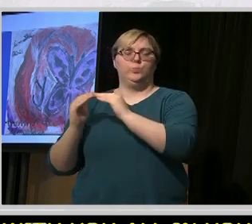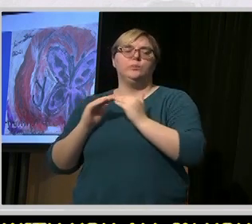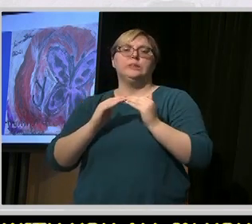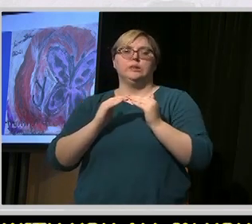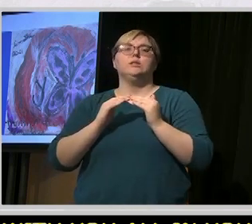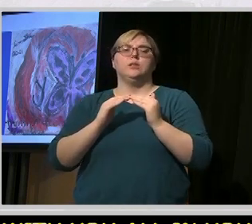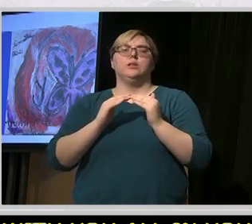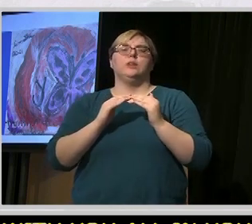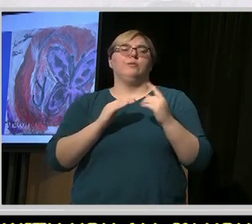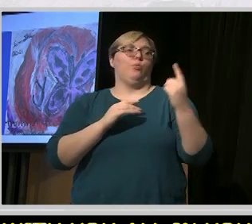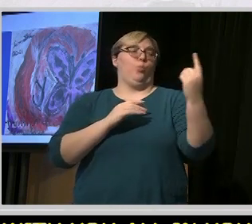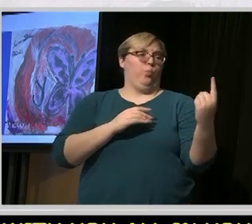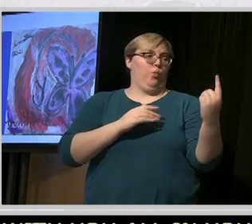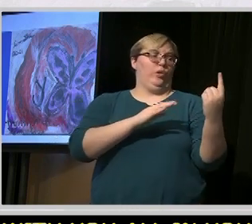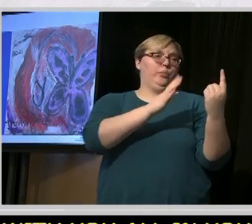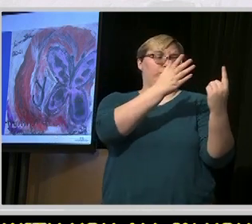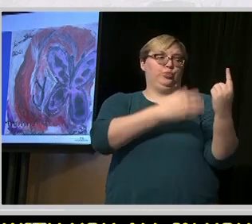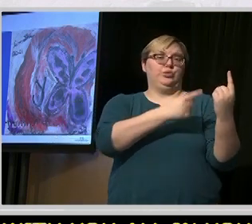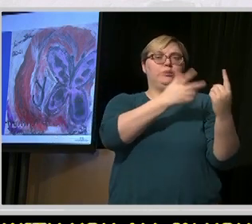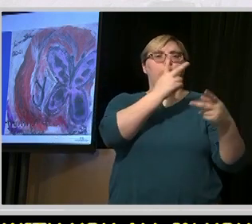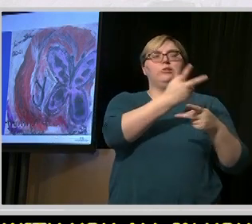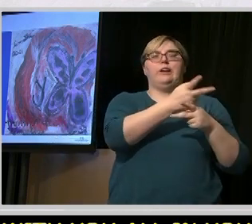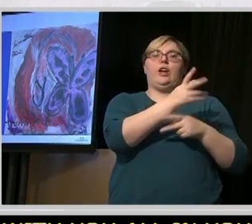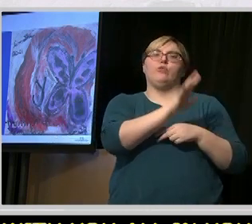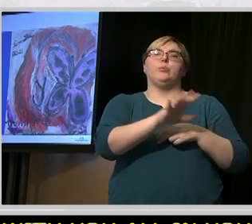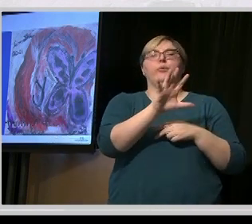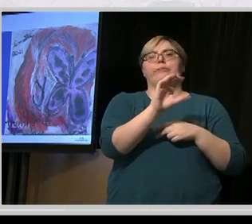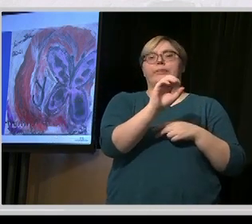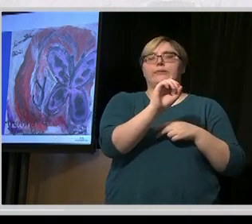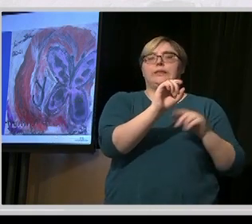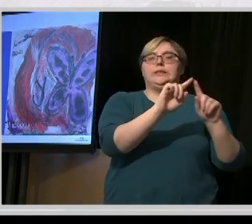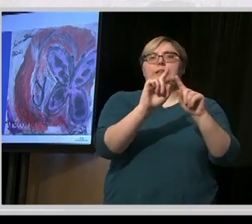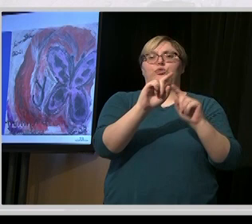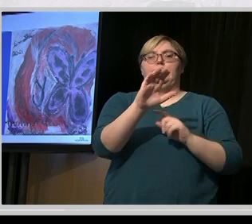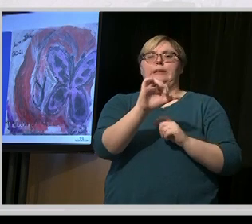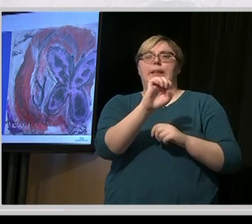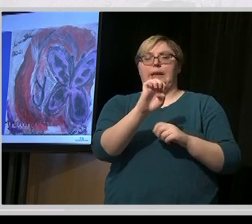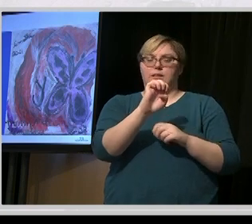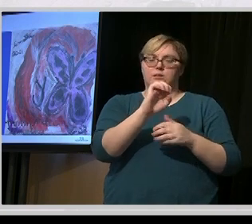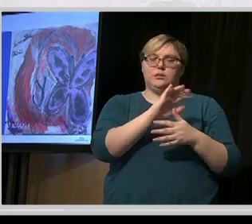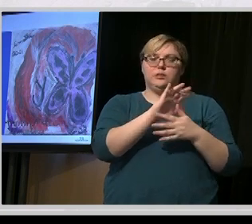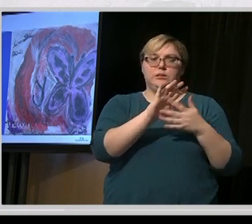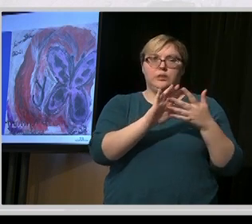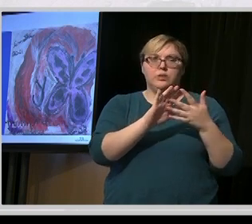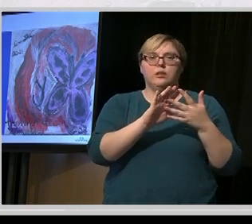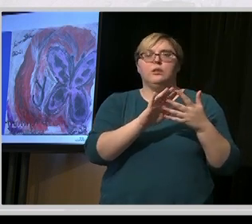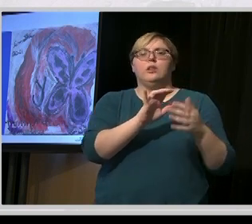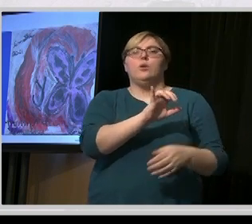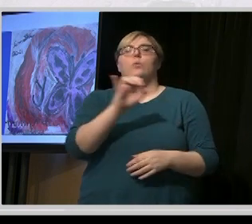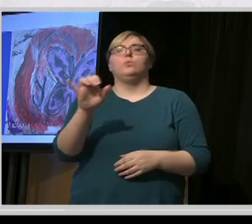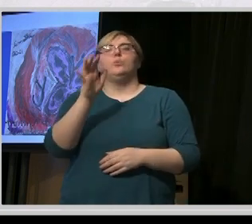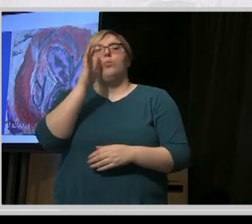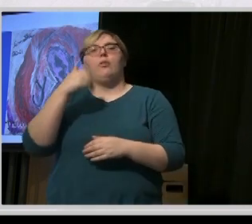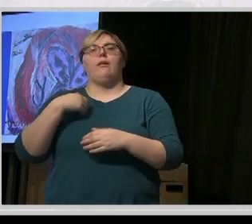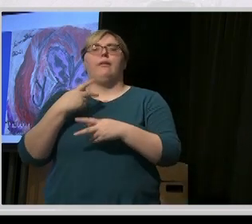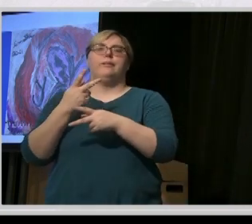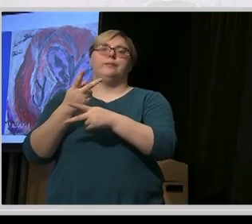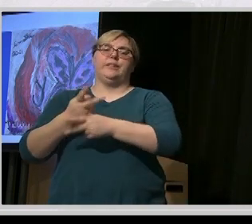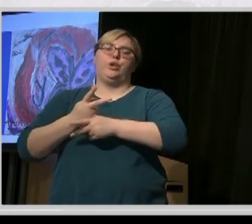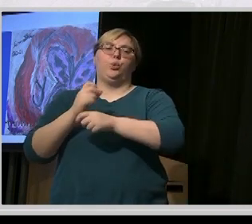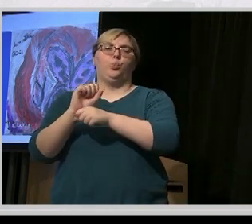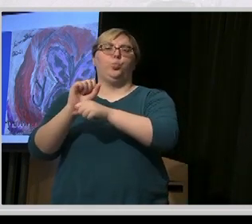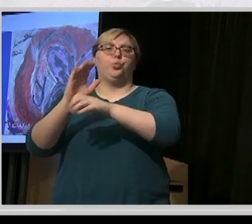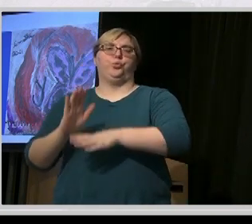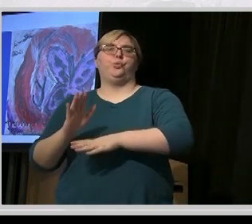There'll be intensive planning support coordinators who'll work with people coming out of institutions and also who are not